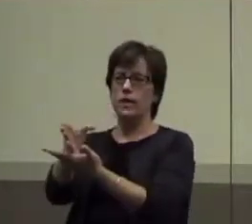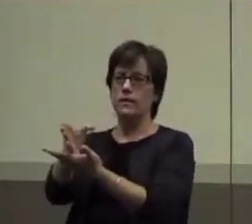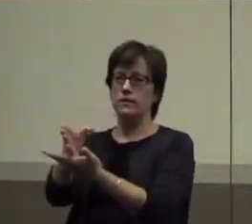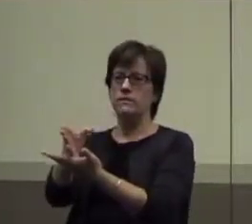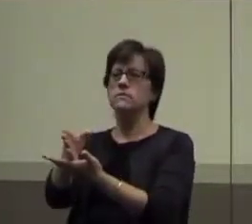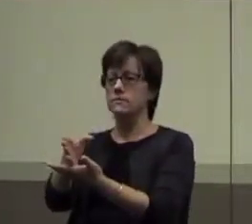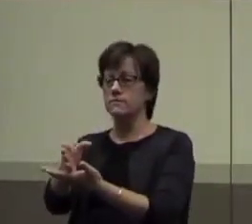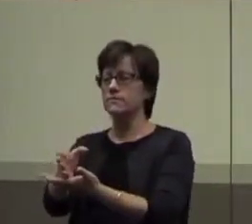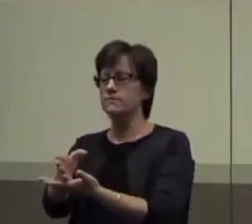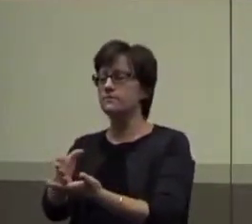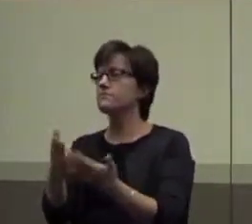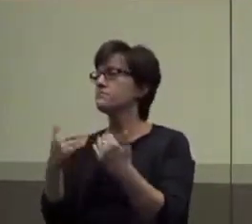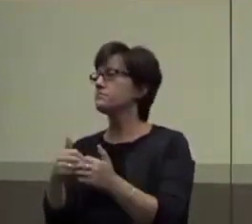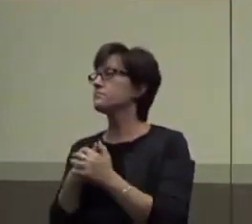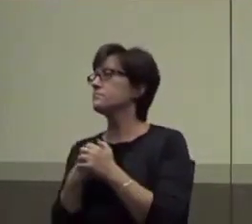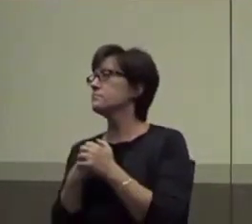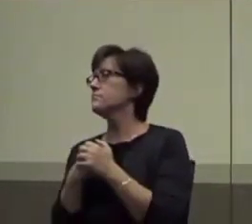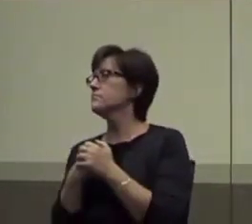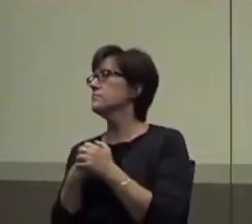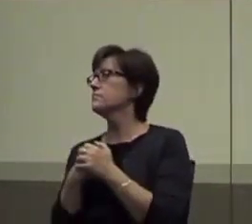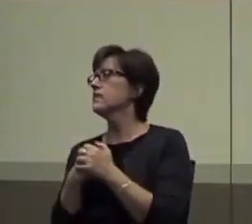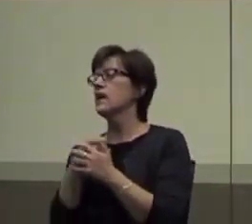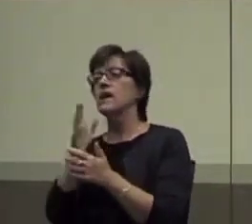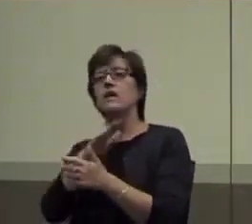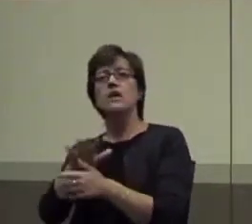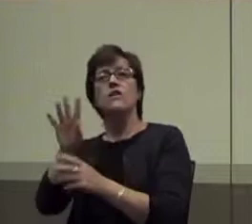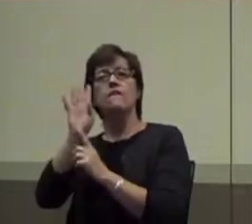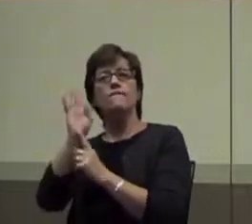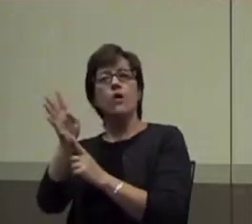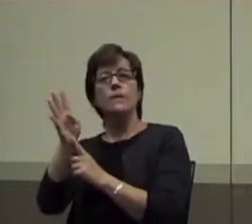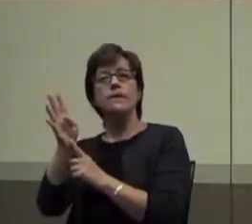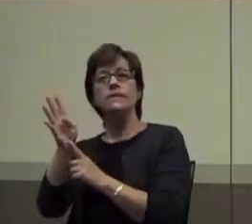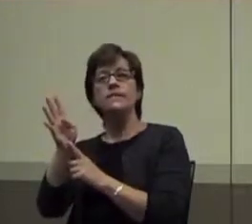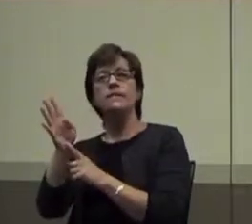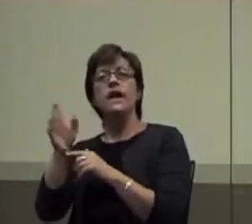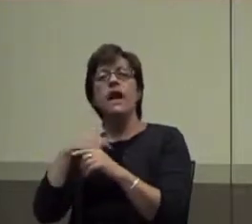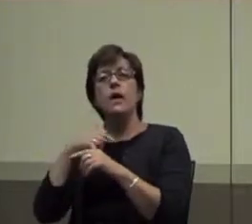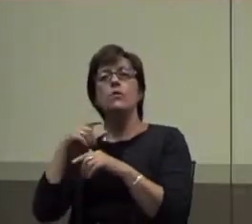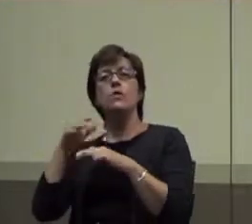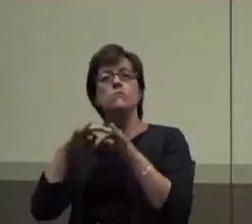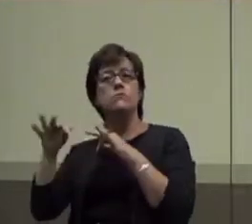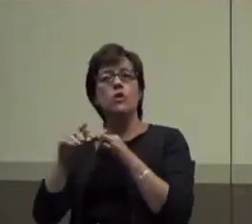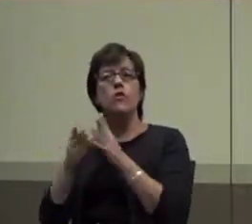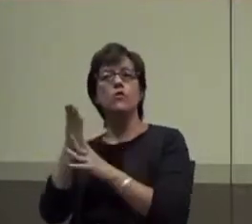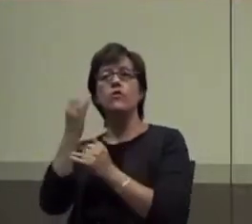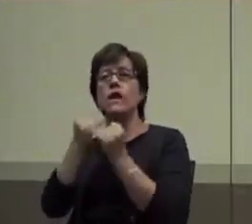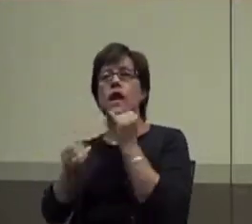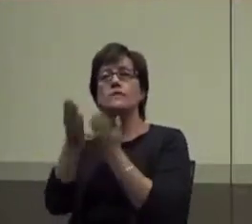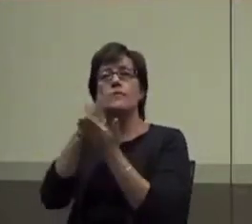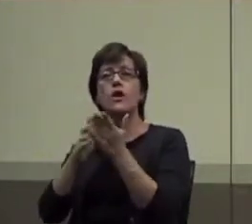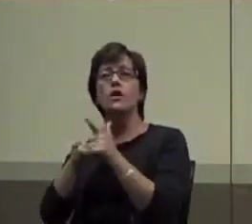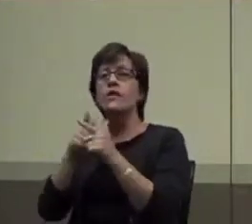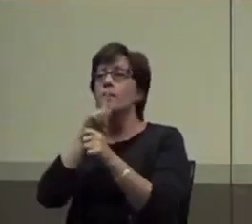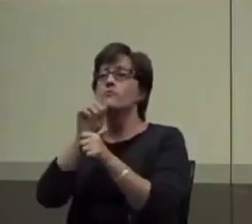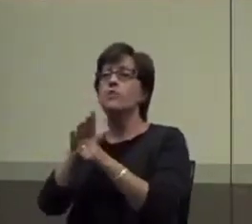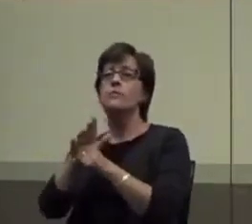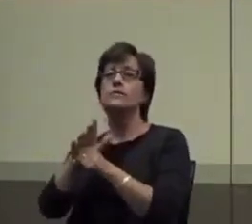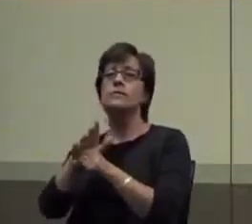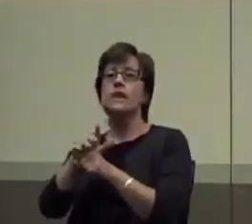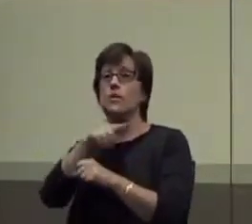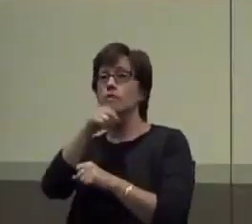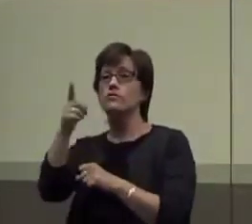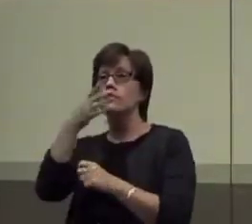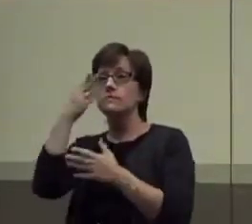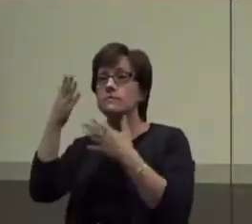okay, good. So we have about four more minutes, I'm going to walk through the last part and I promise the smells that you have